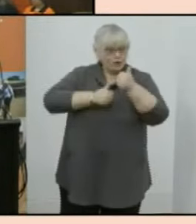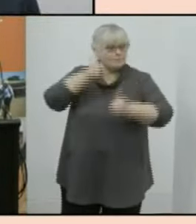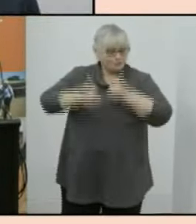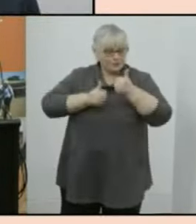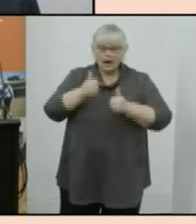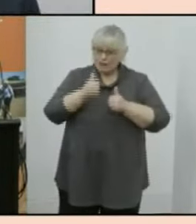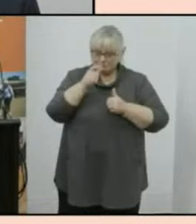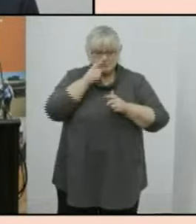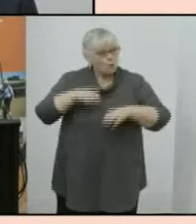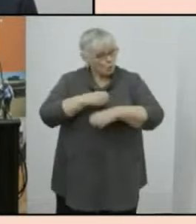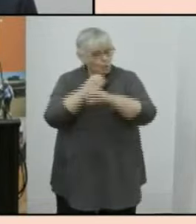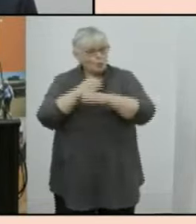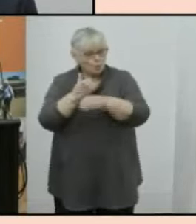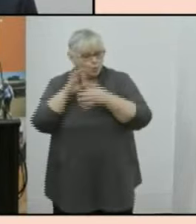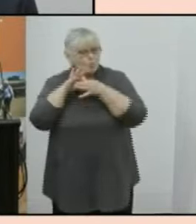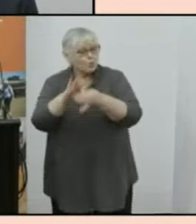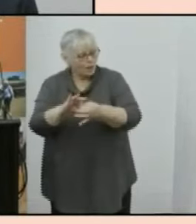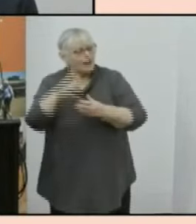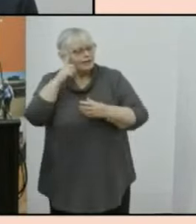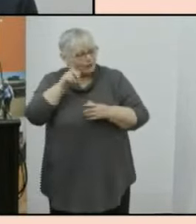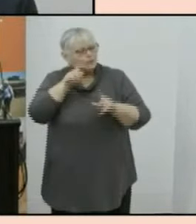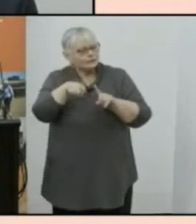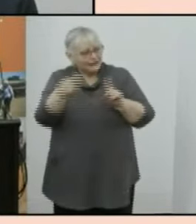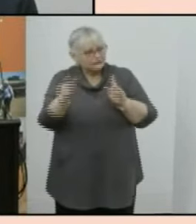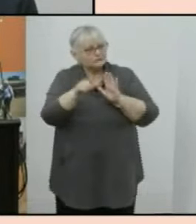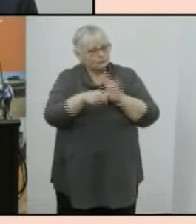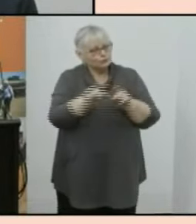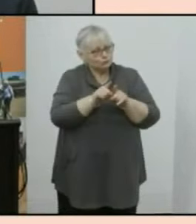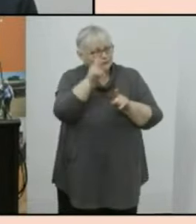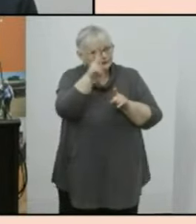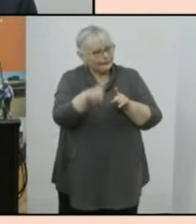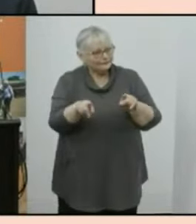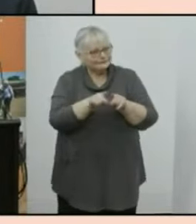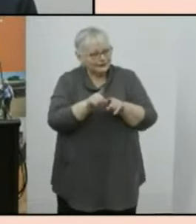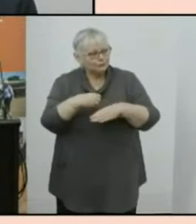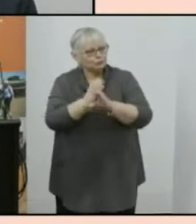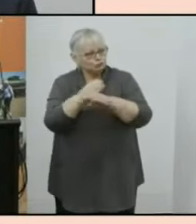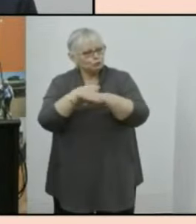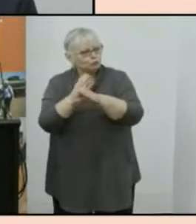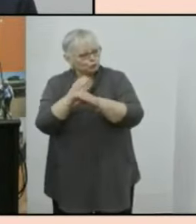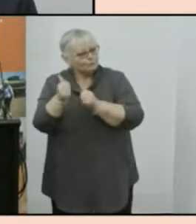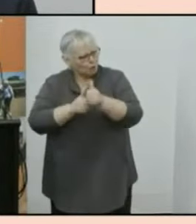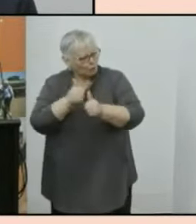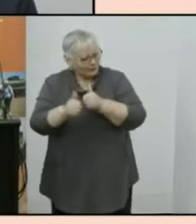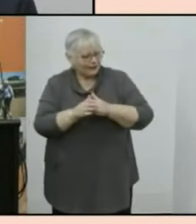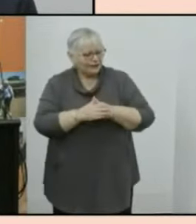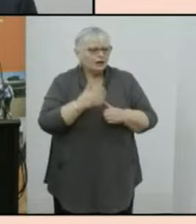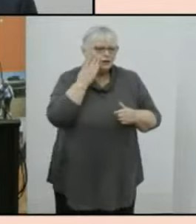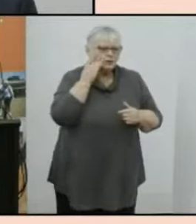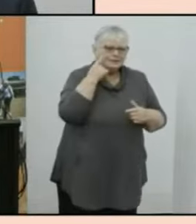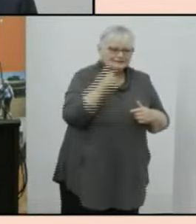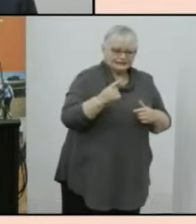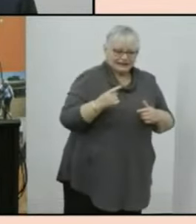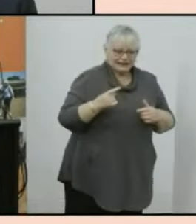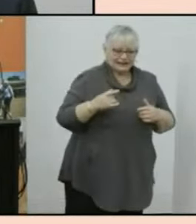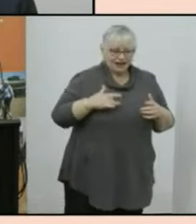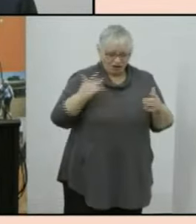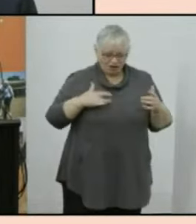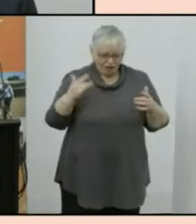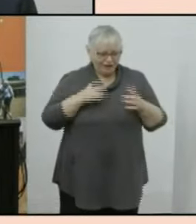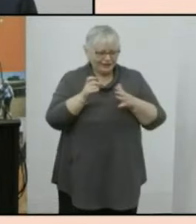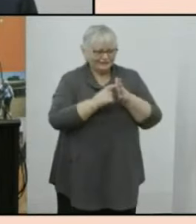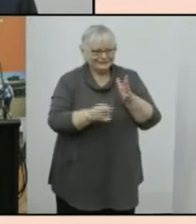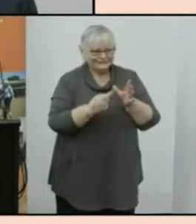that's something that i think we're going to do next time as well potentially so when we looked at the data coming in even live while we were doing